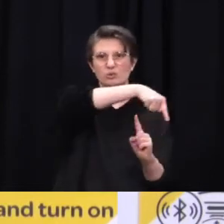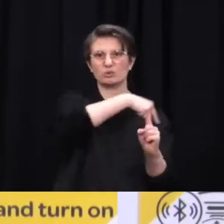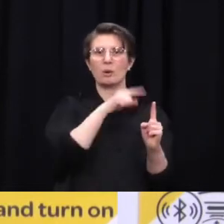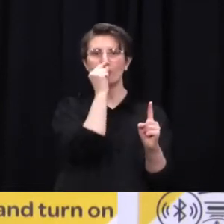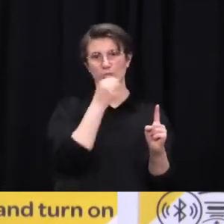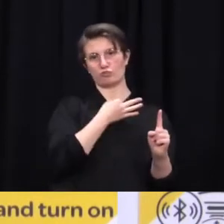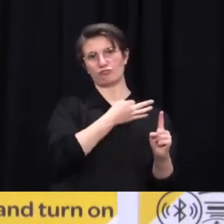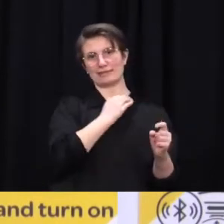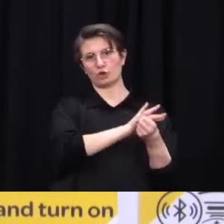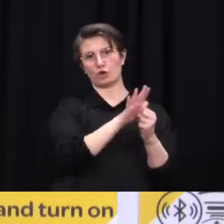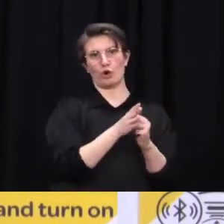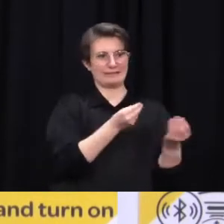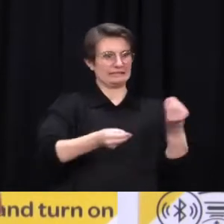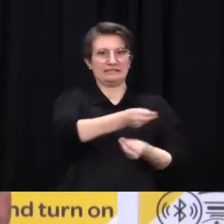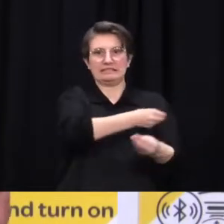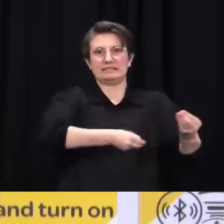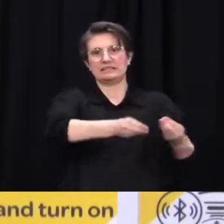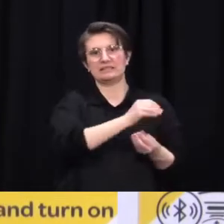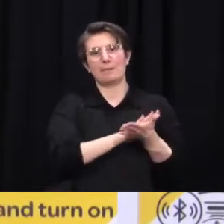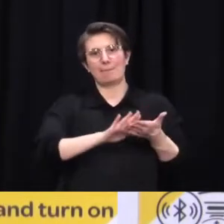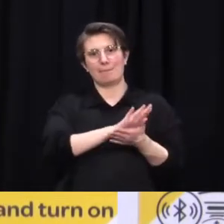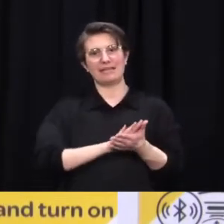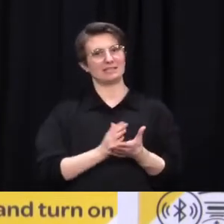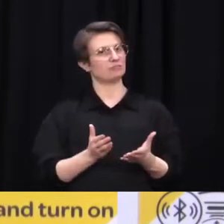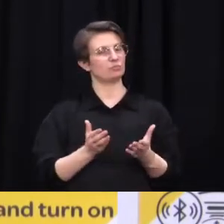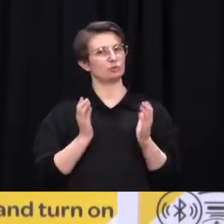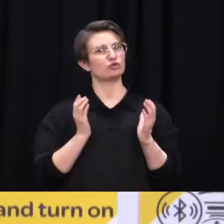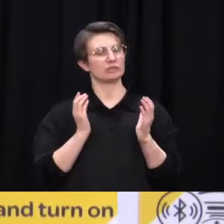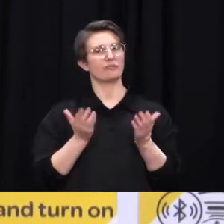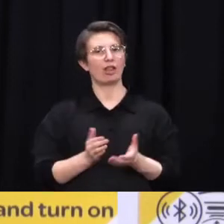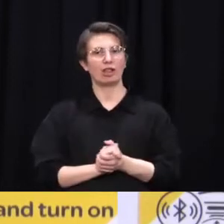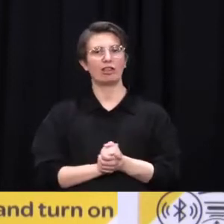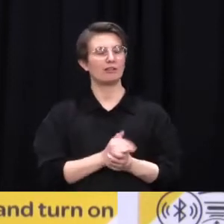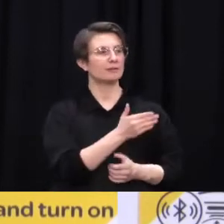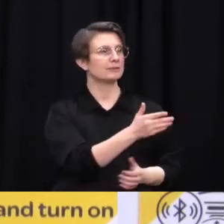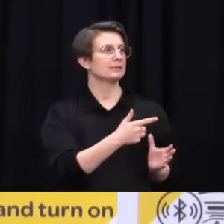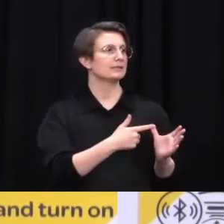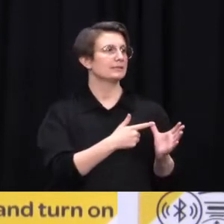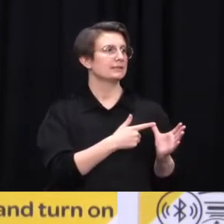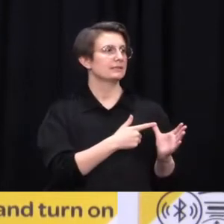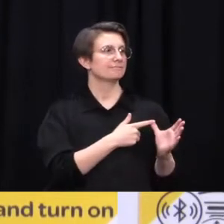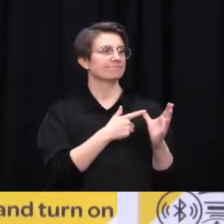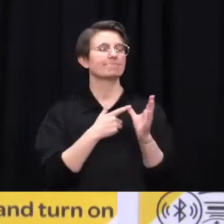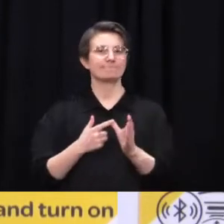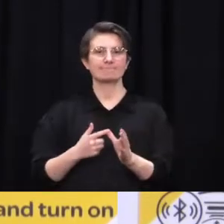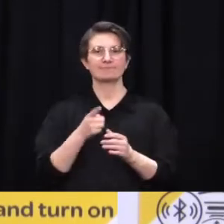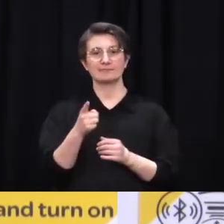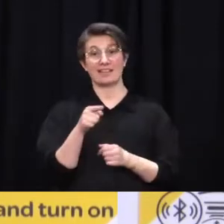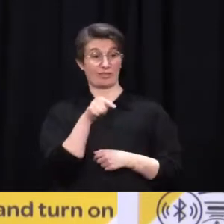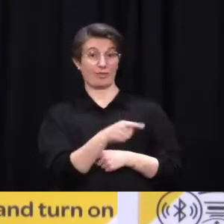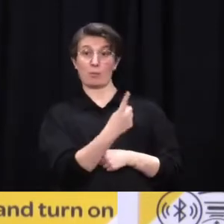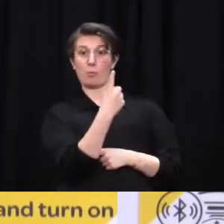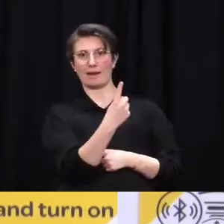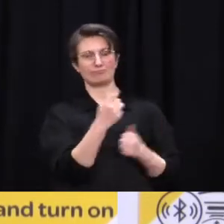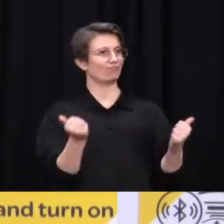system under pressure. Thanks Minister. just want to reiterate that point that actually it's one of a number of large gatherings and we've got several schools,